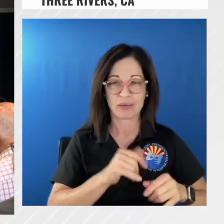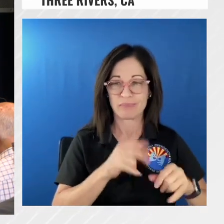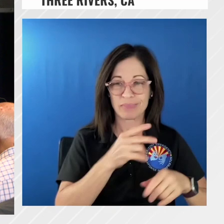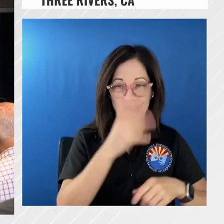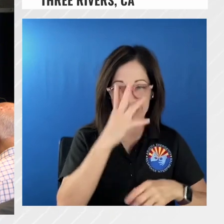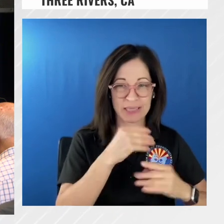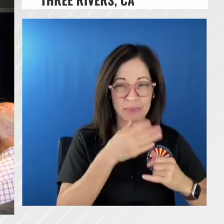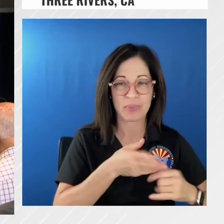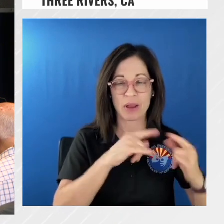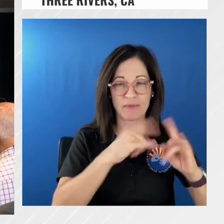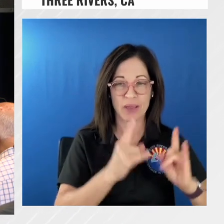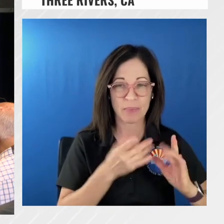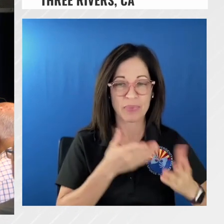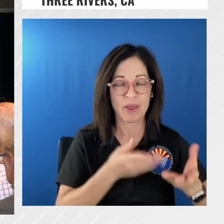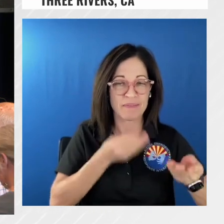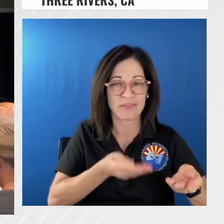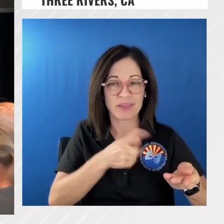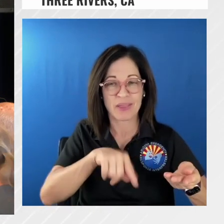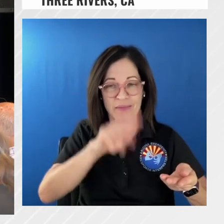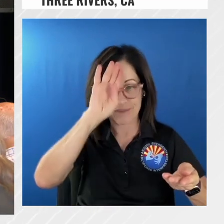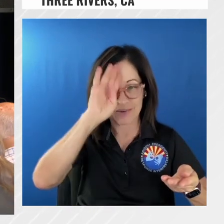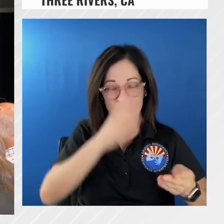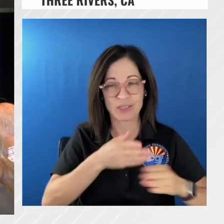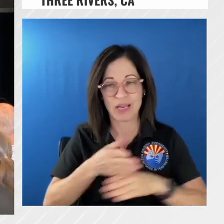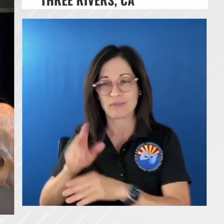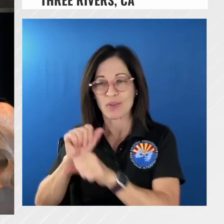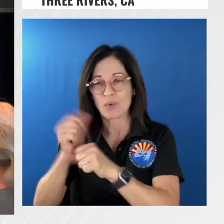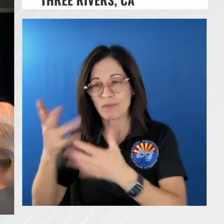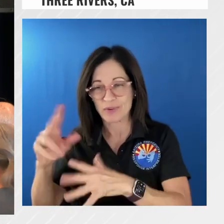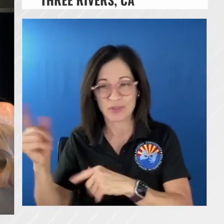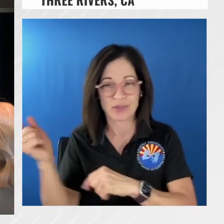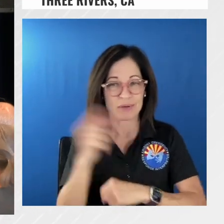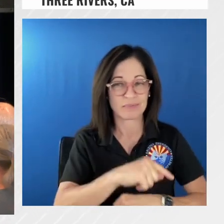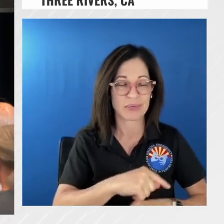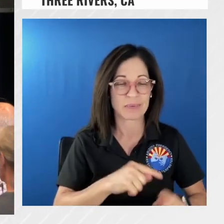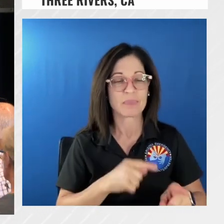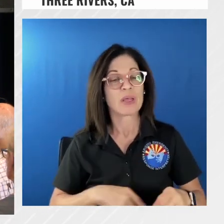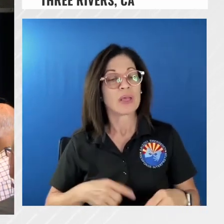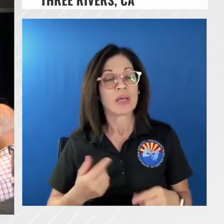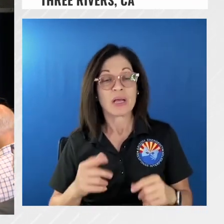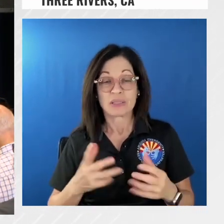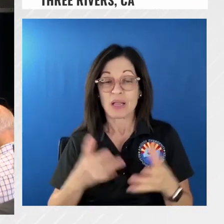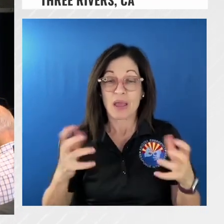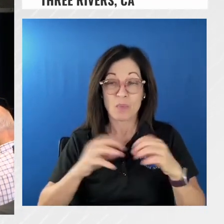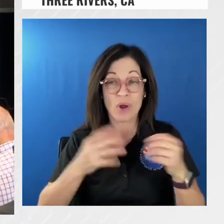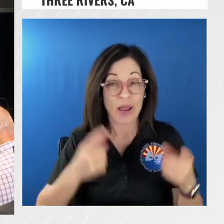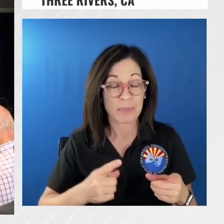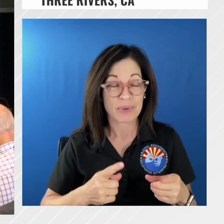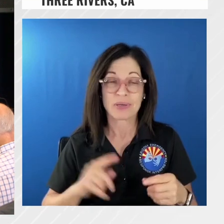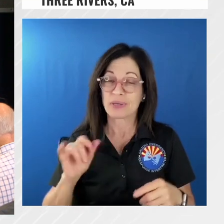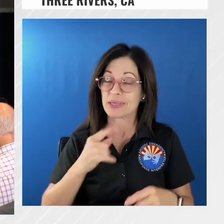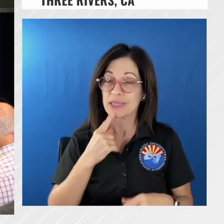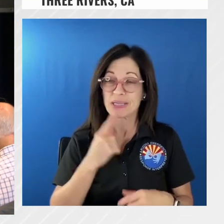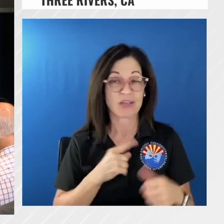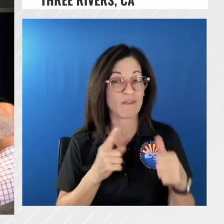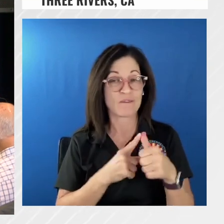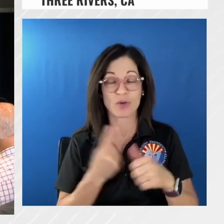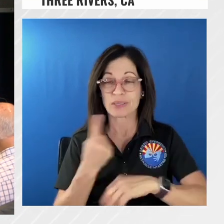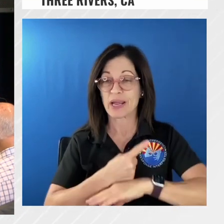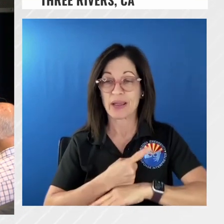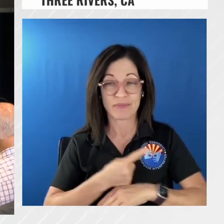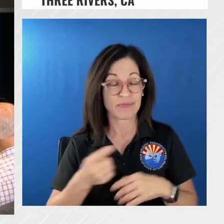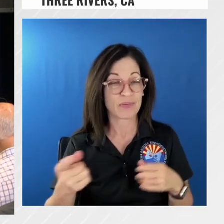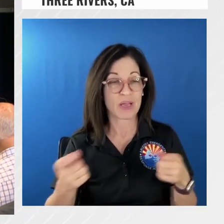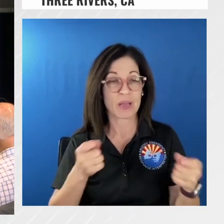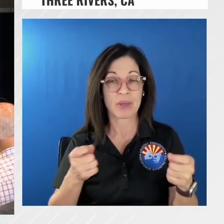forward um like i said that's our first day in command um what i what i kind of give out with leaders intent here is when i started